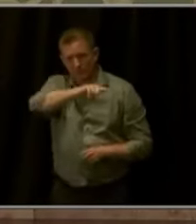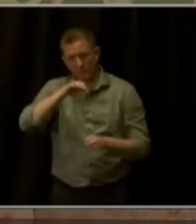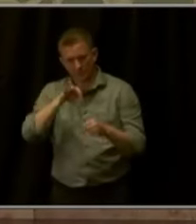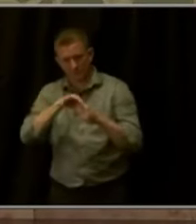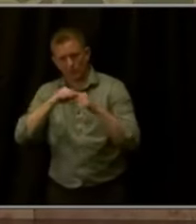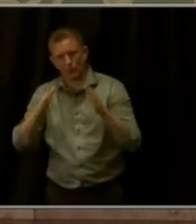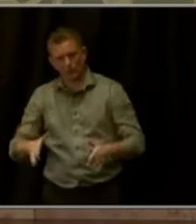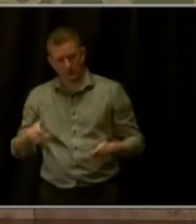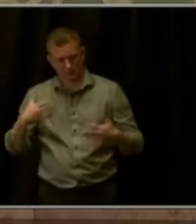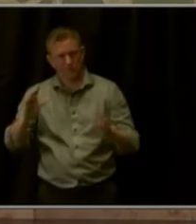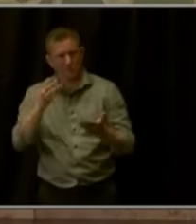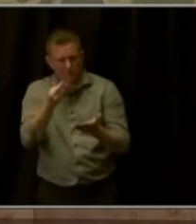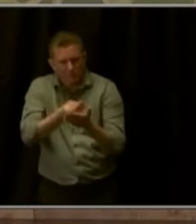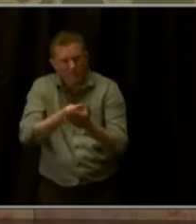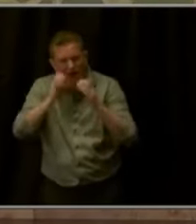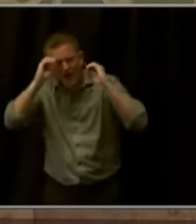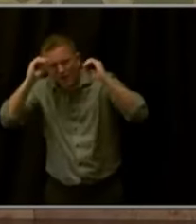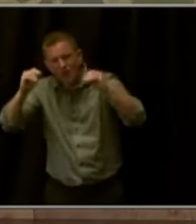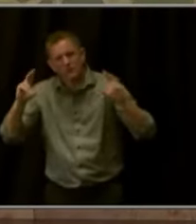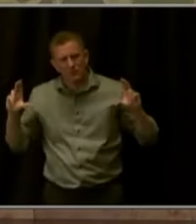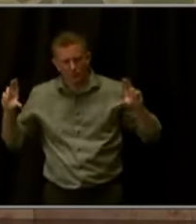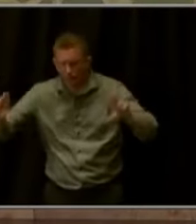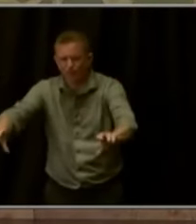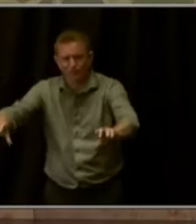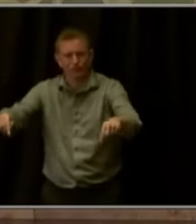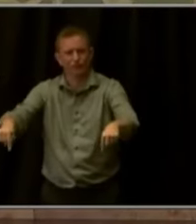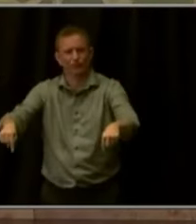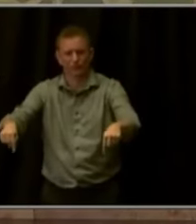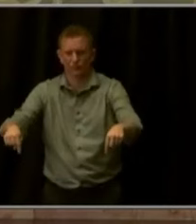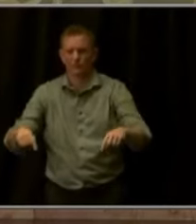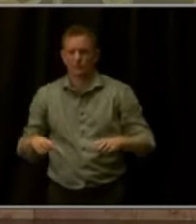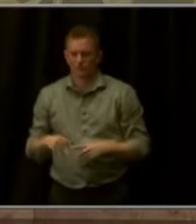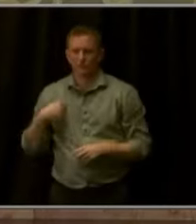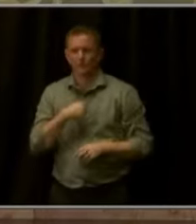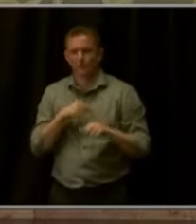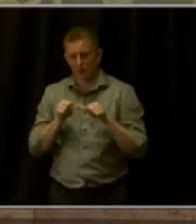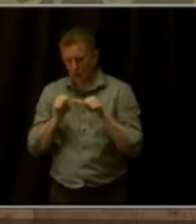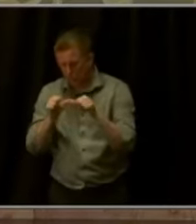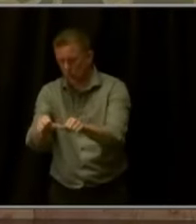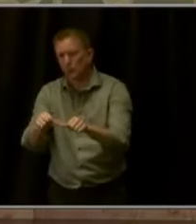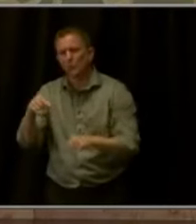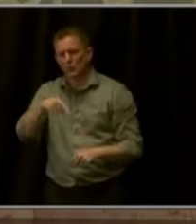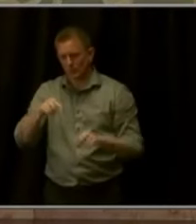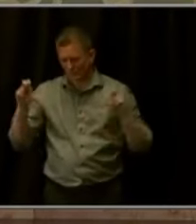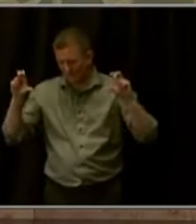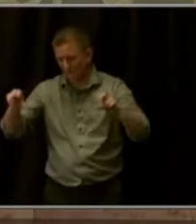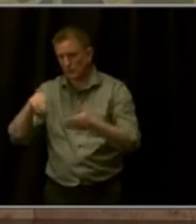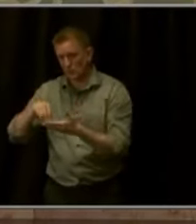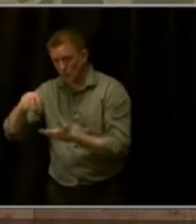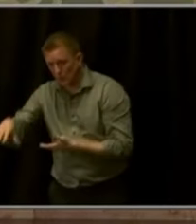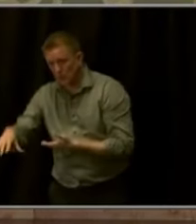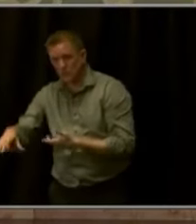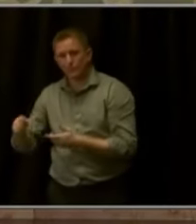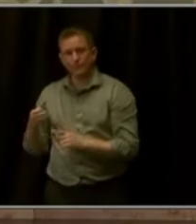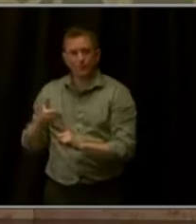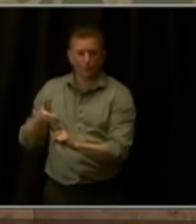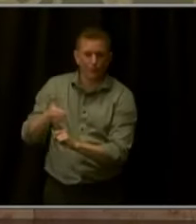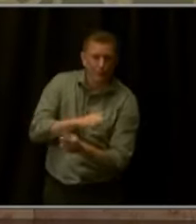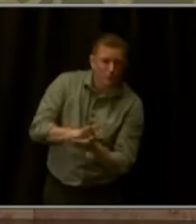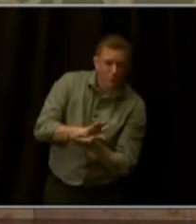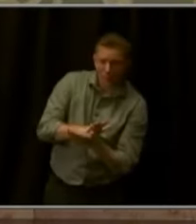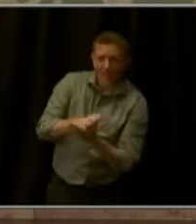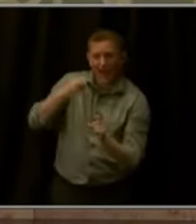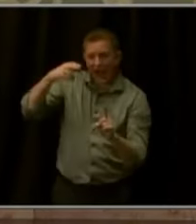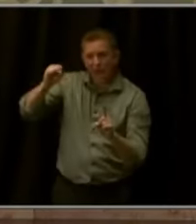in the state of Colorado. And just as we continue investing in students from preschool through high school, we also need to continue